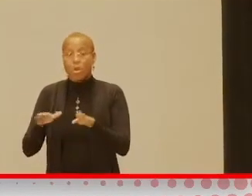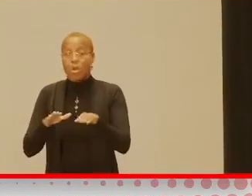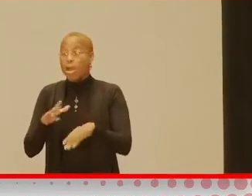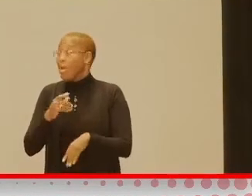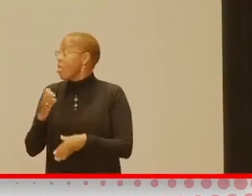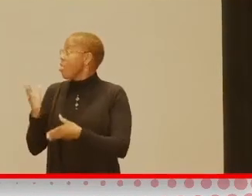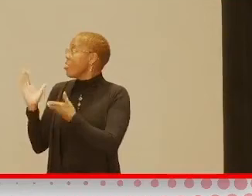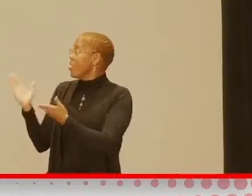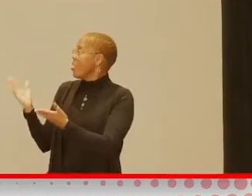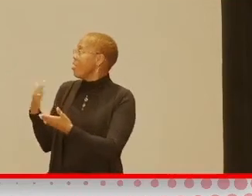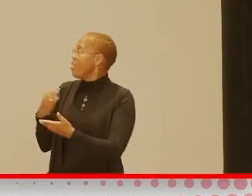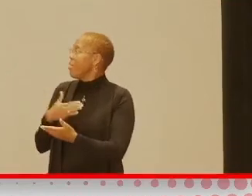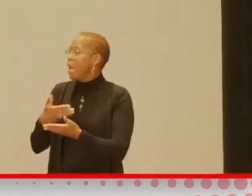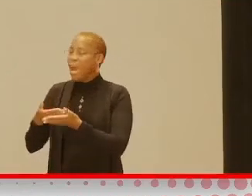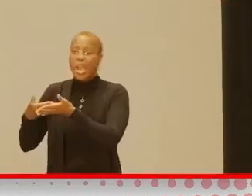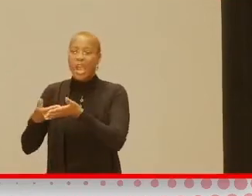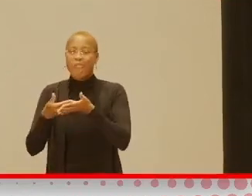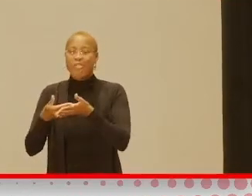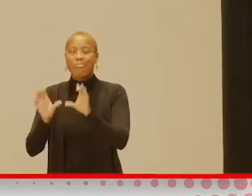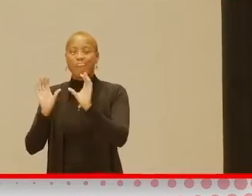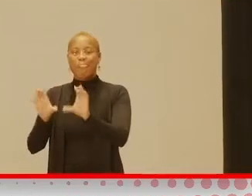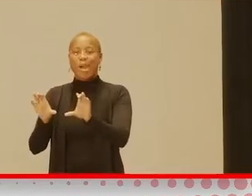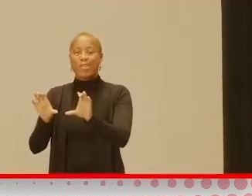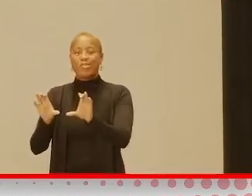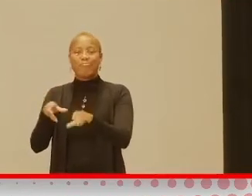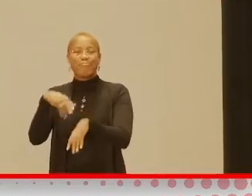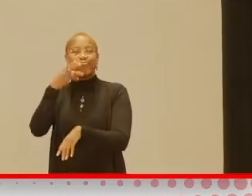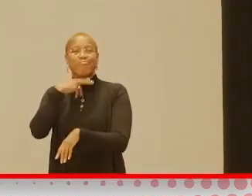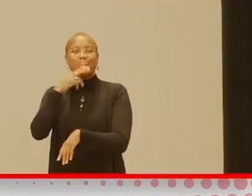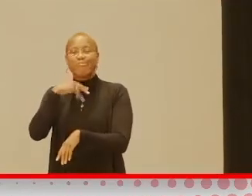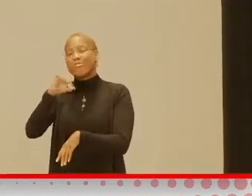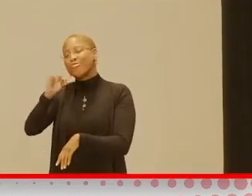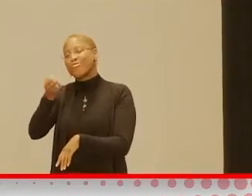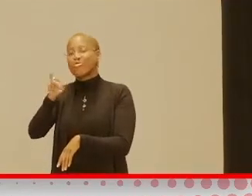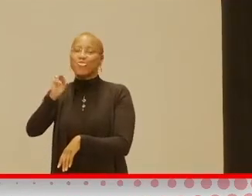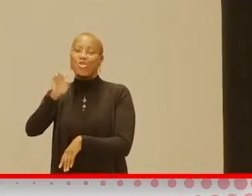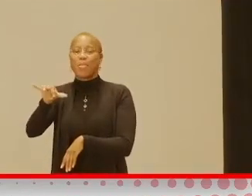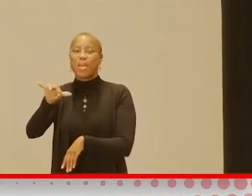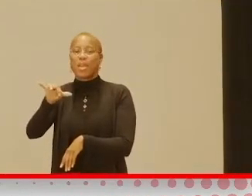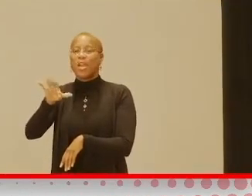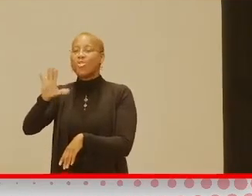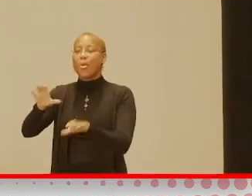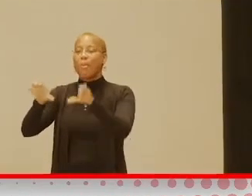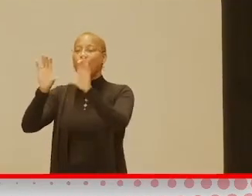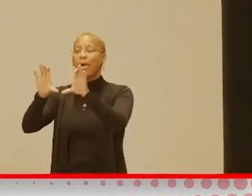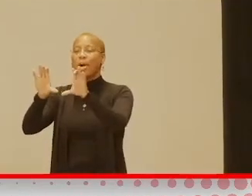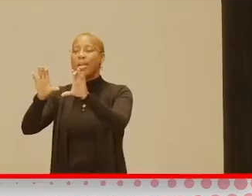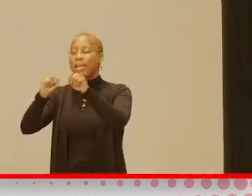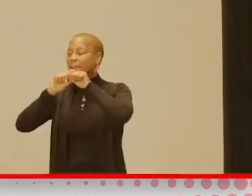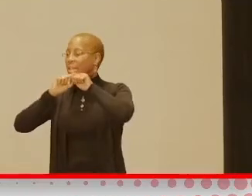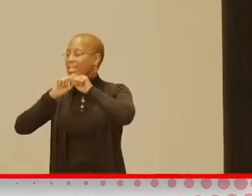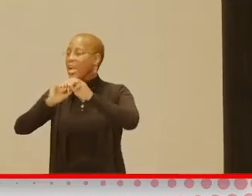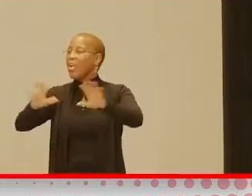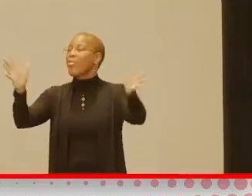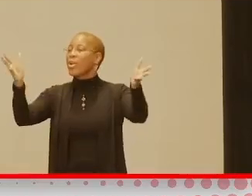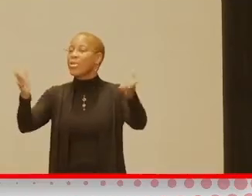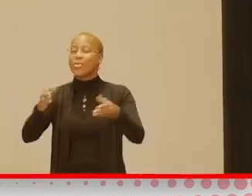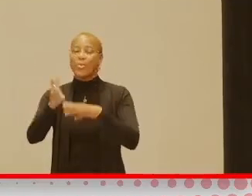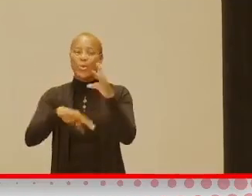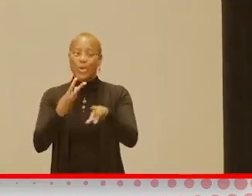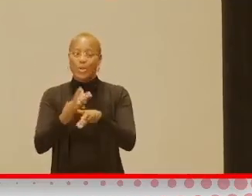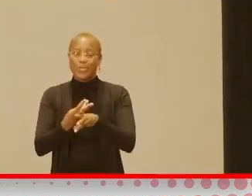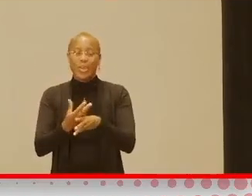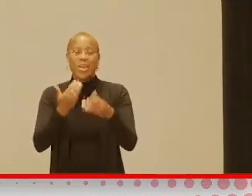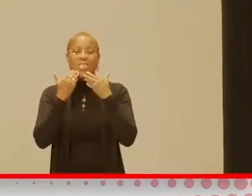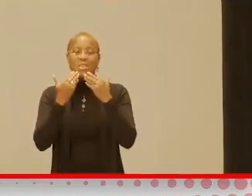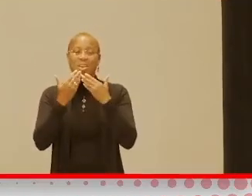my infant's butt. Isn't it cute? So, Jeremy, there's your butt. is now everywhere in the world. So, thank you, everybody,